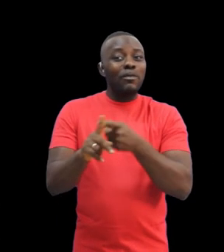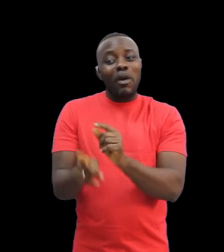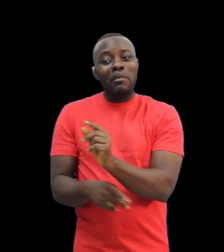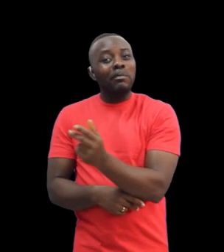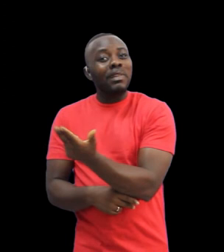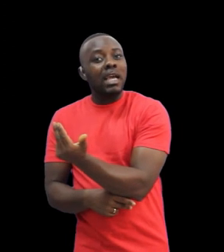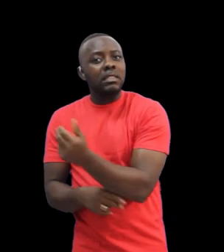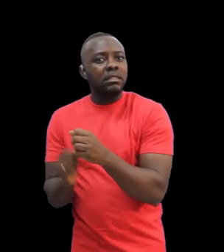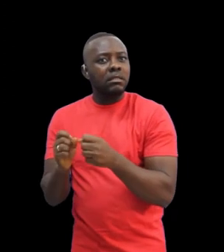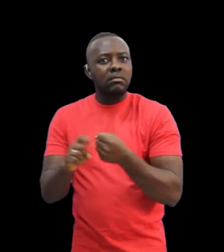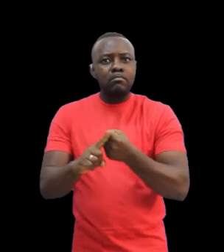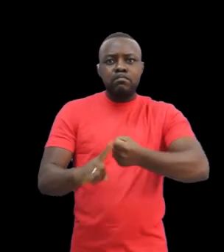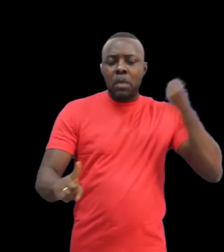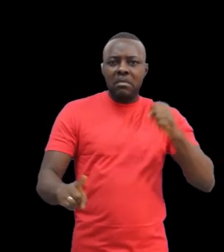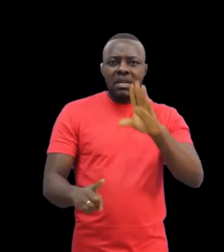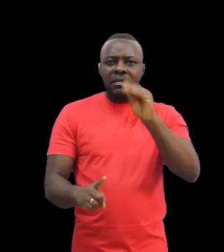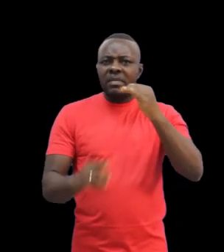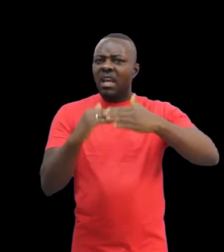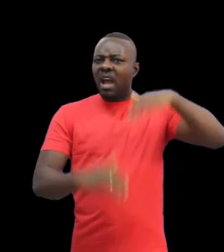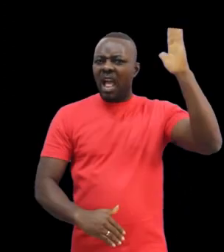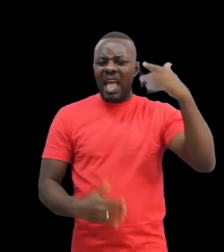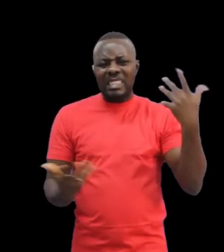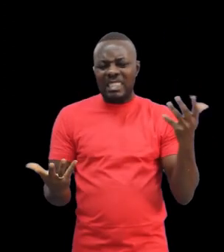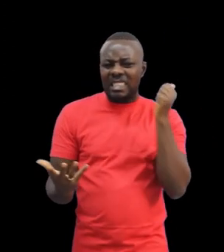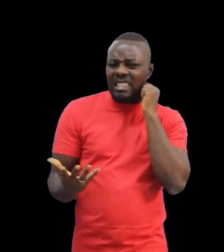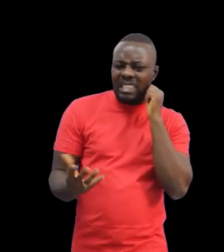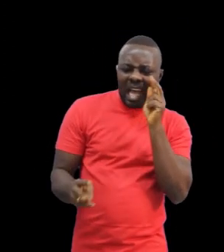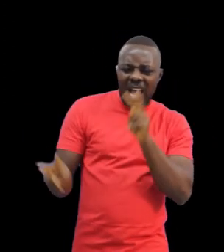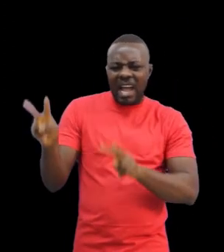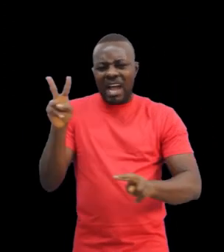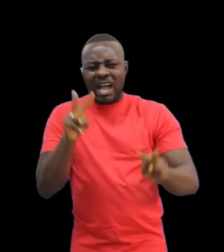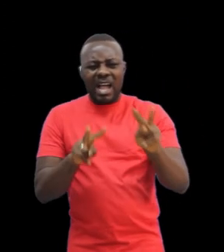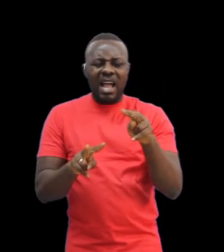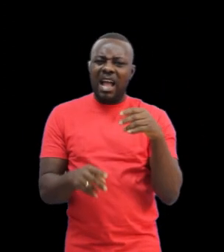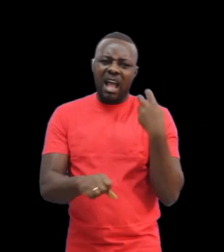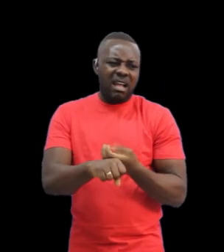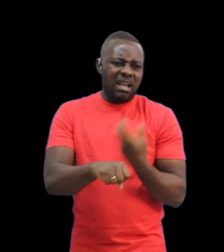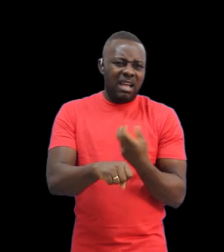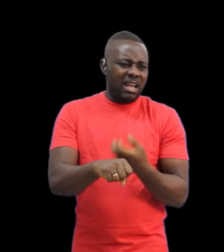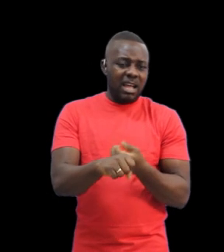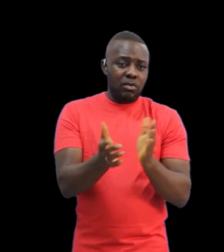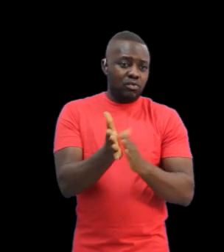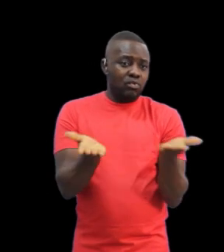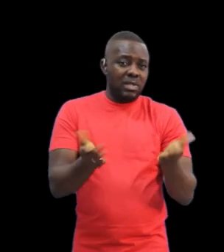at Usu Presbyterian Boys Middle School. Foster's search for a larger site brought him to Mampong Ikriapim.